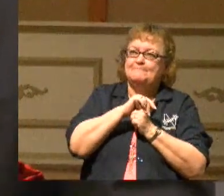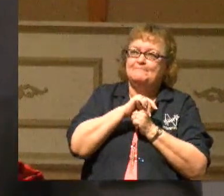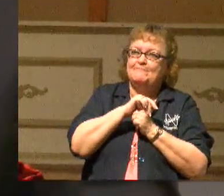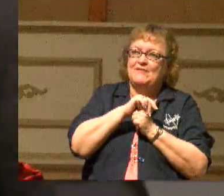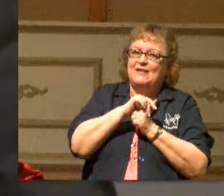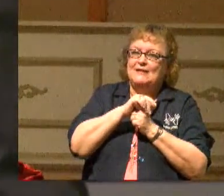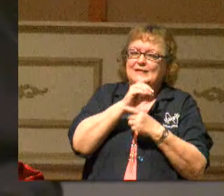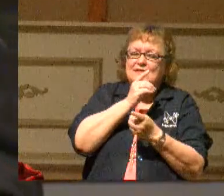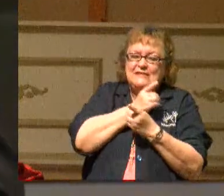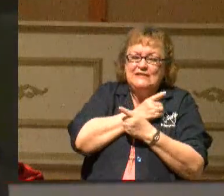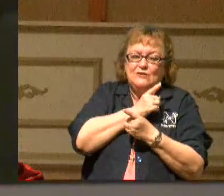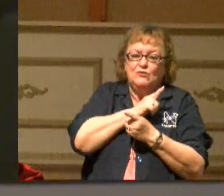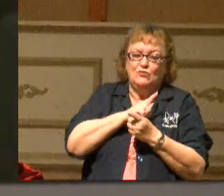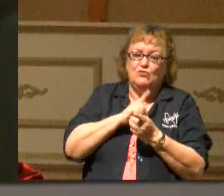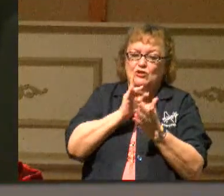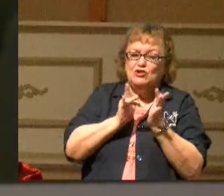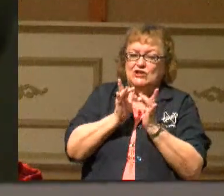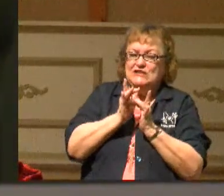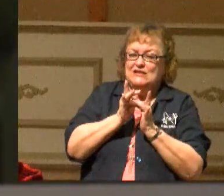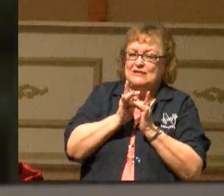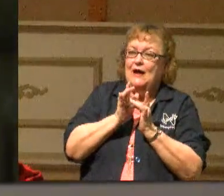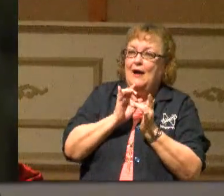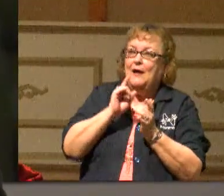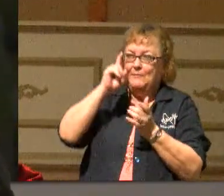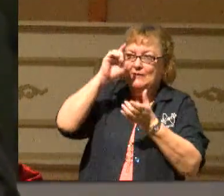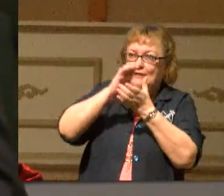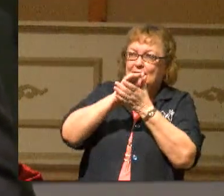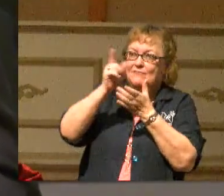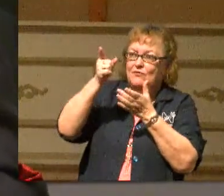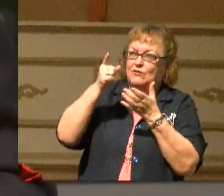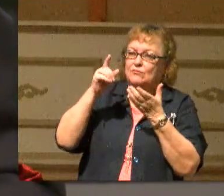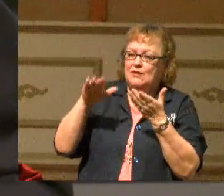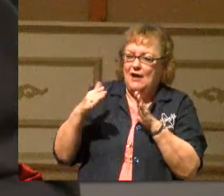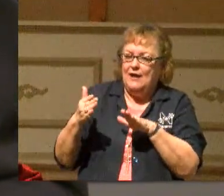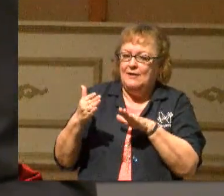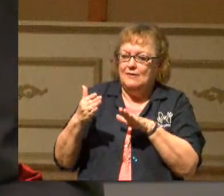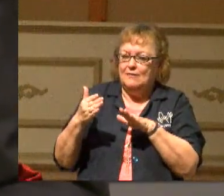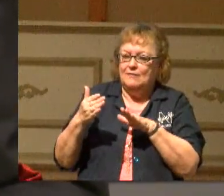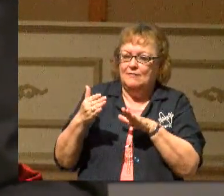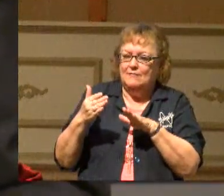Dear Lord Jesus, Jesus, I believe you died on the cross for me.